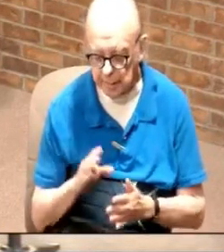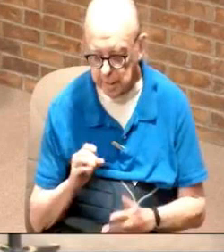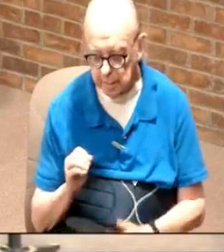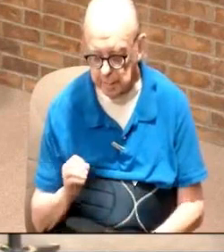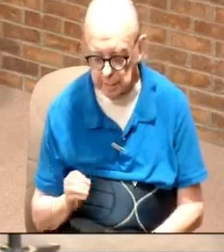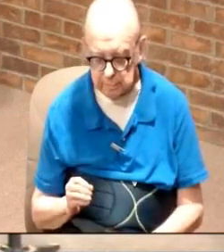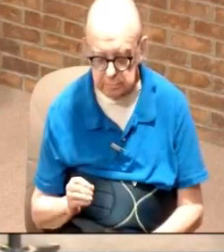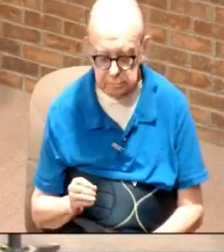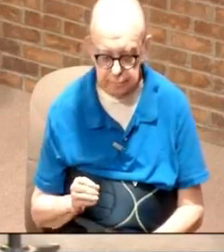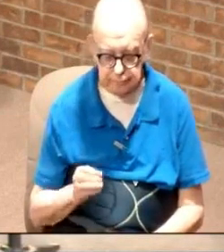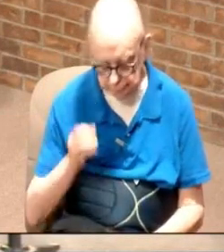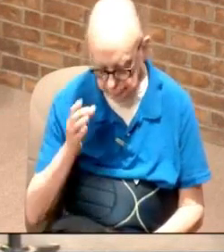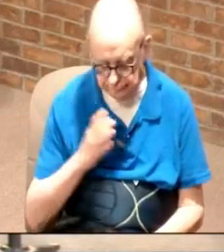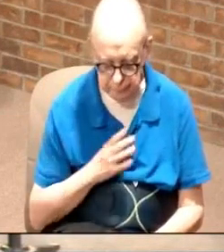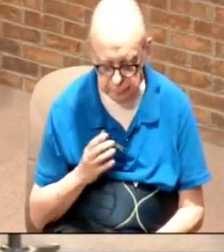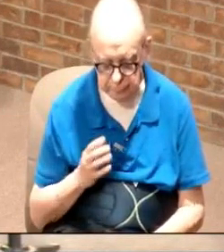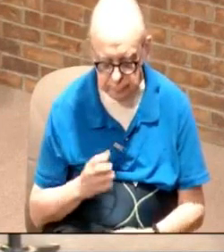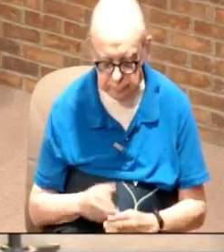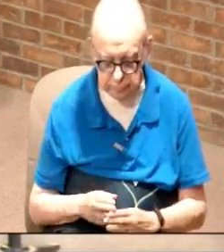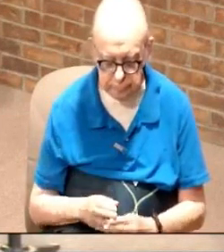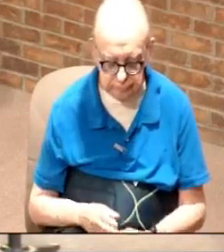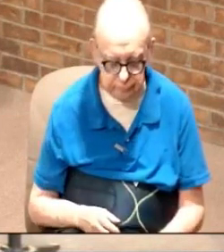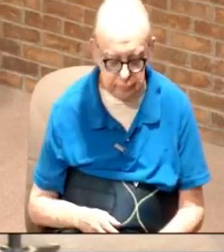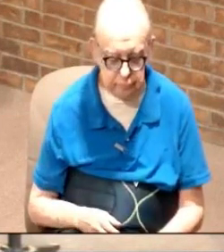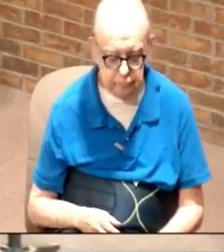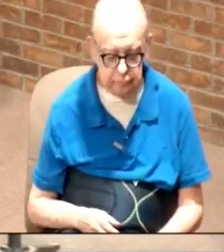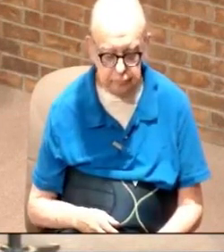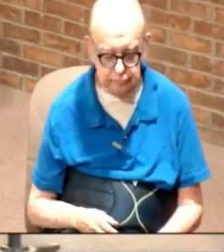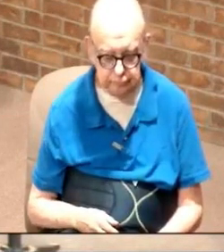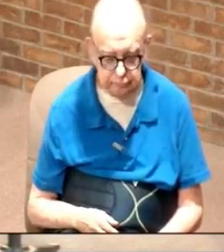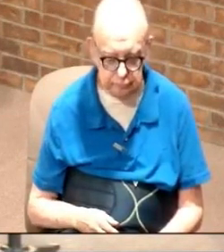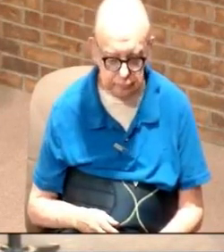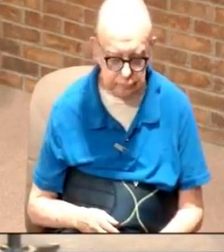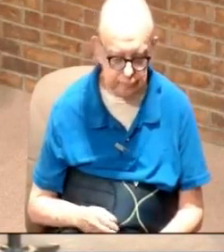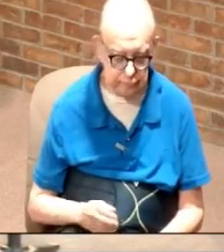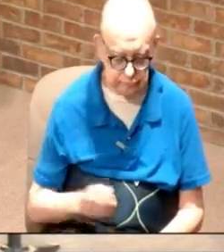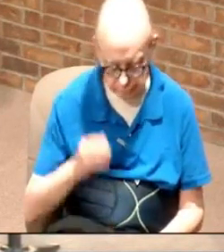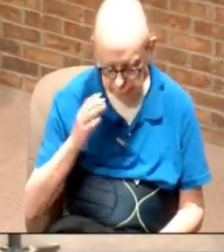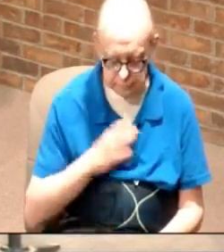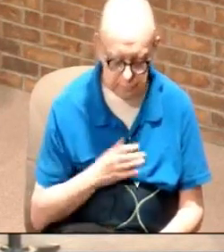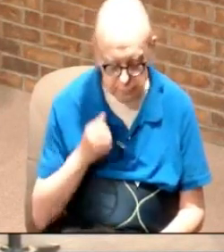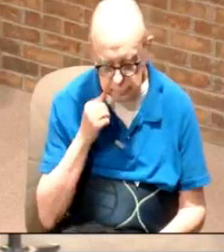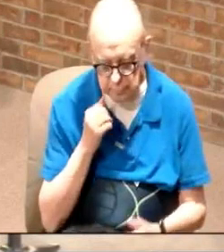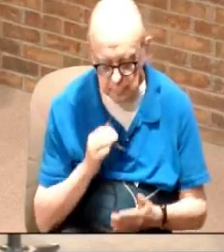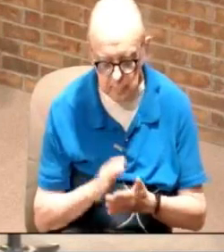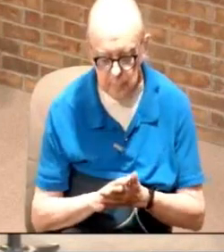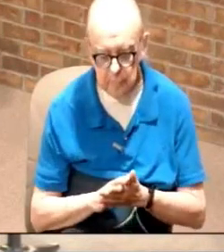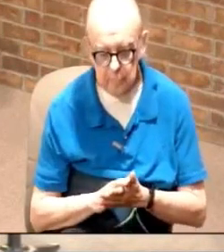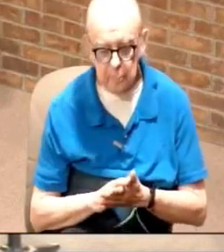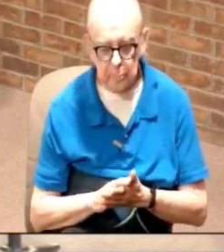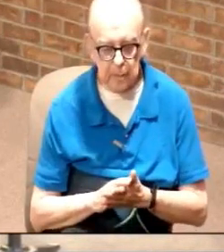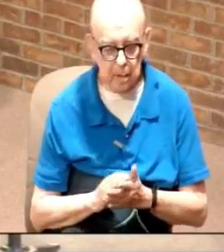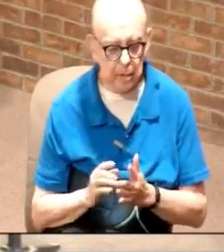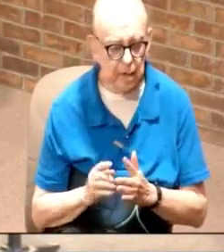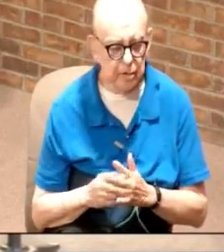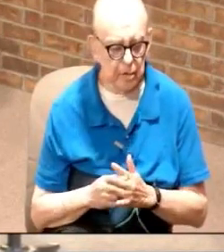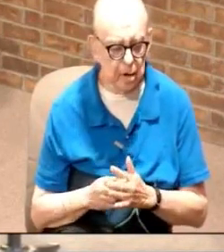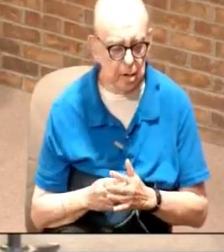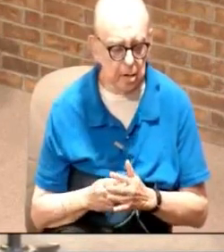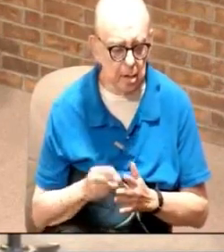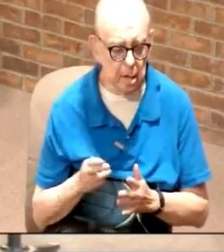the guy's name is David Green him and his wife they are the owners of Hobby Lobby